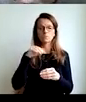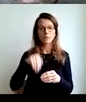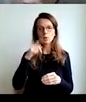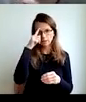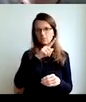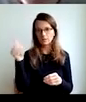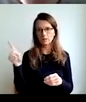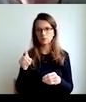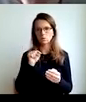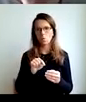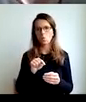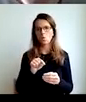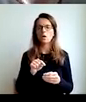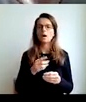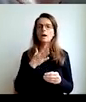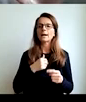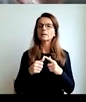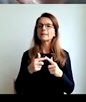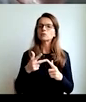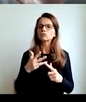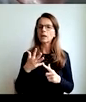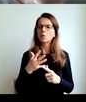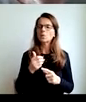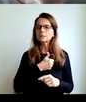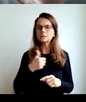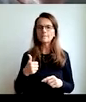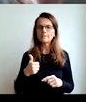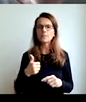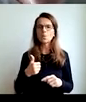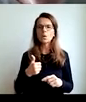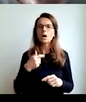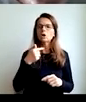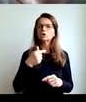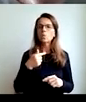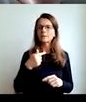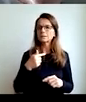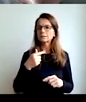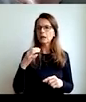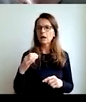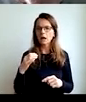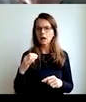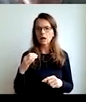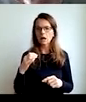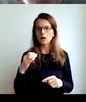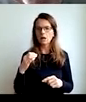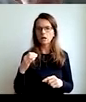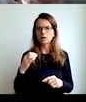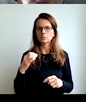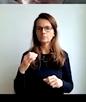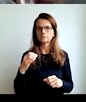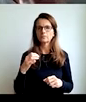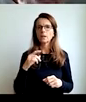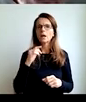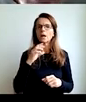suffering and work is part essential part of it. And let me just mention Thomas Carlyle, the